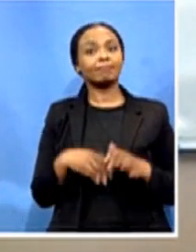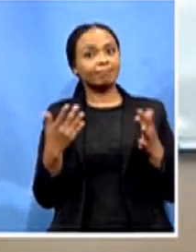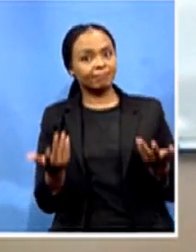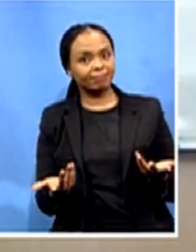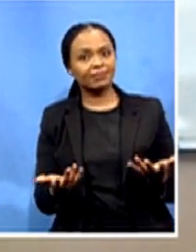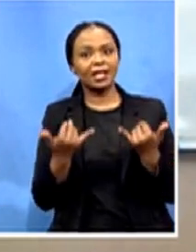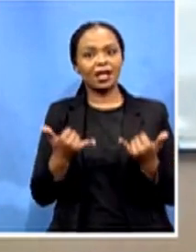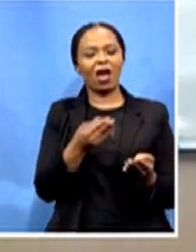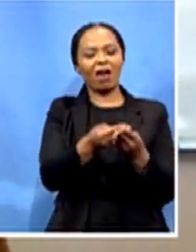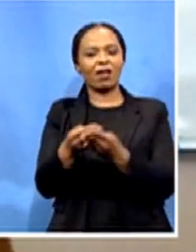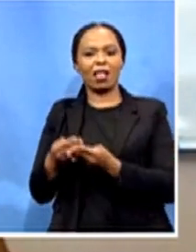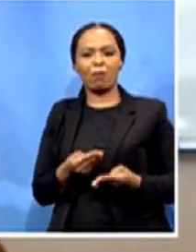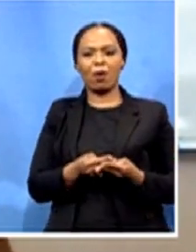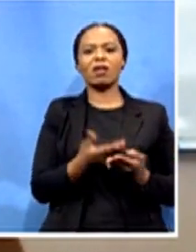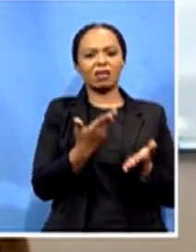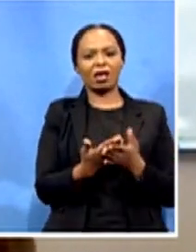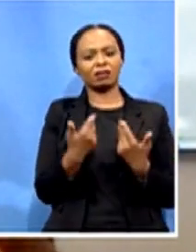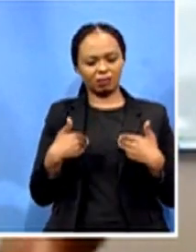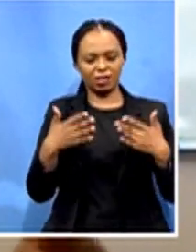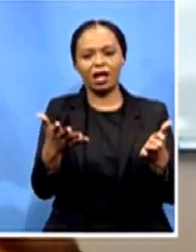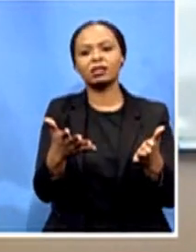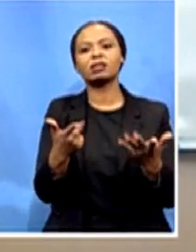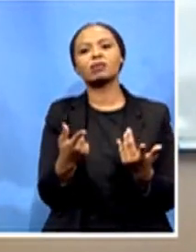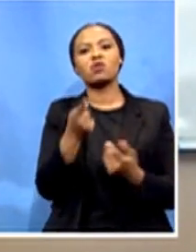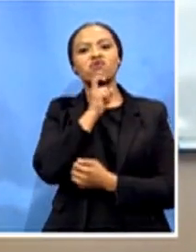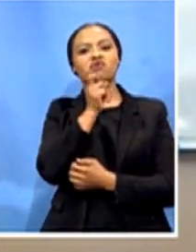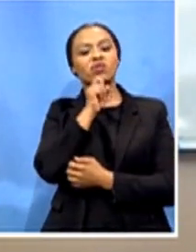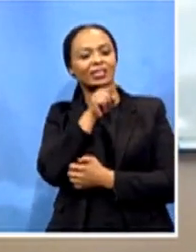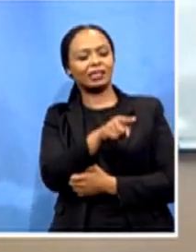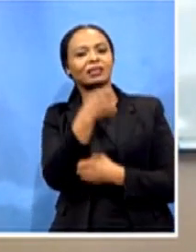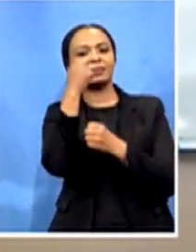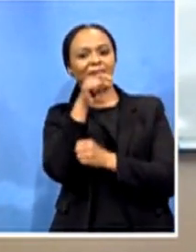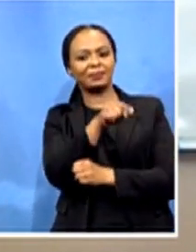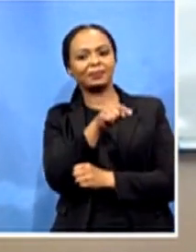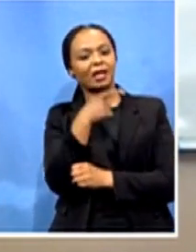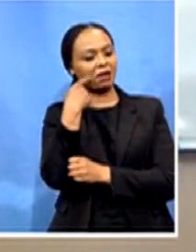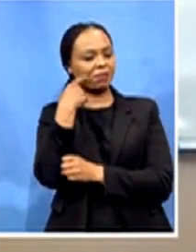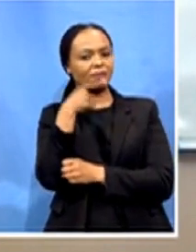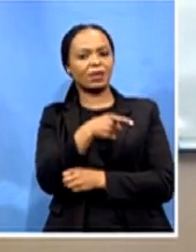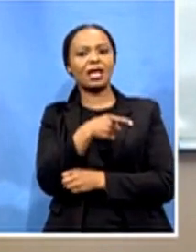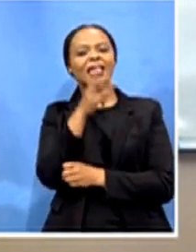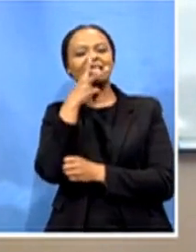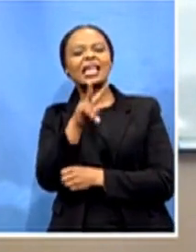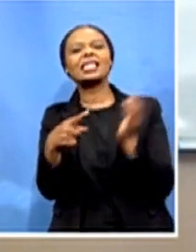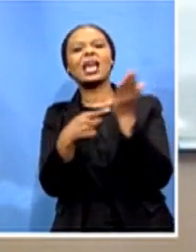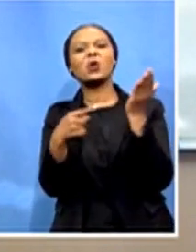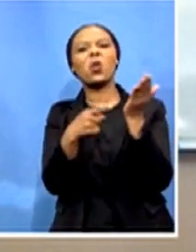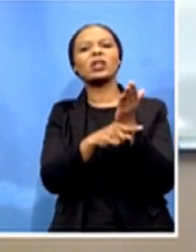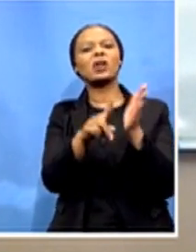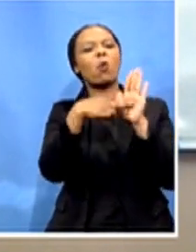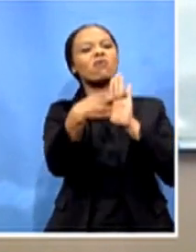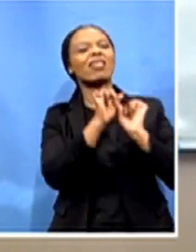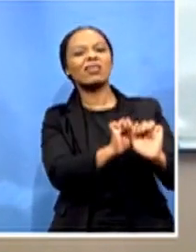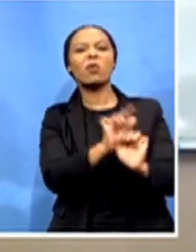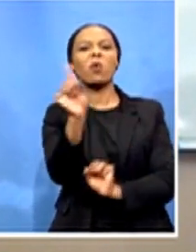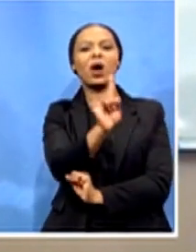these ventilators and see what the actual technology is about and what we've also done is what we're also doing now is to bring in